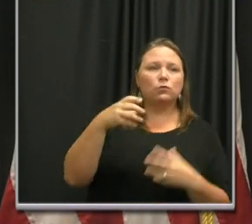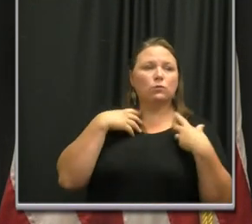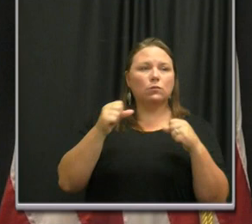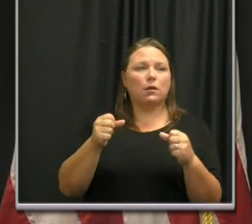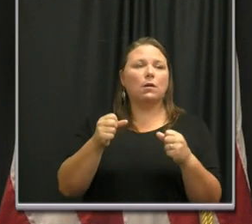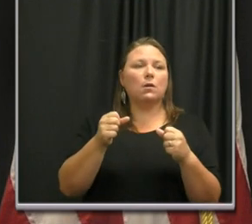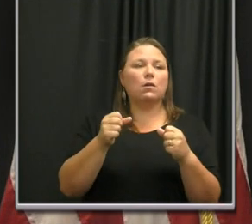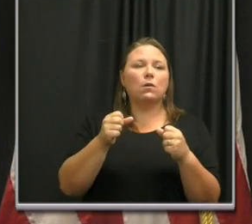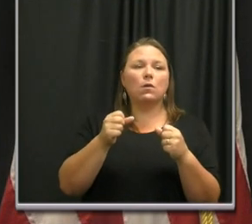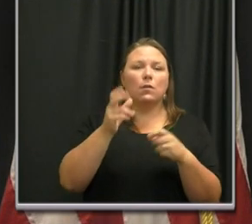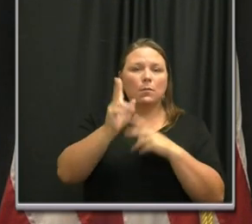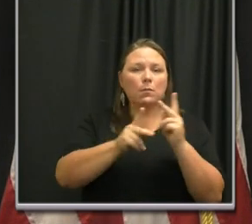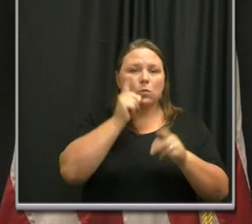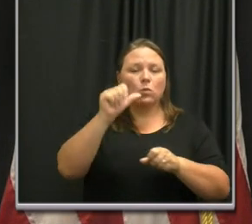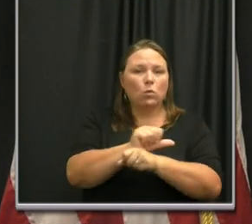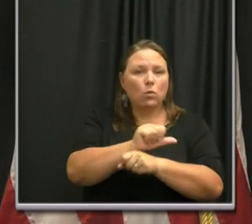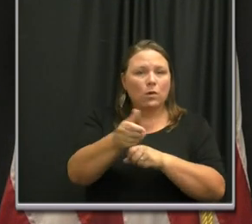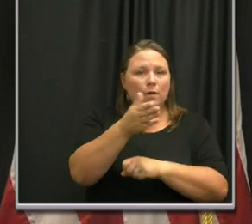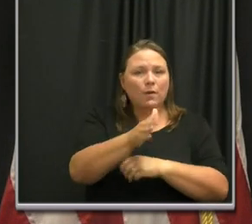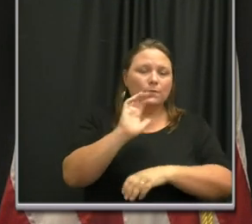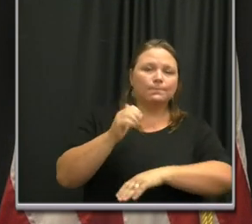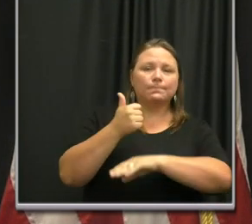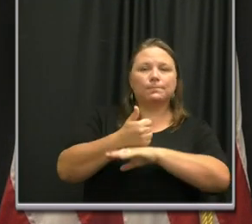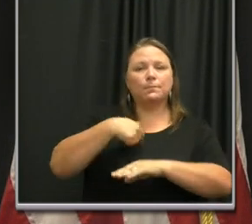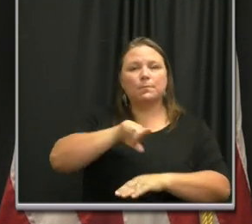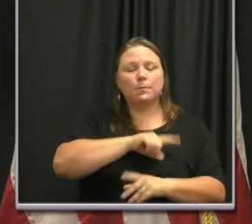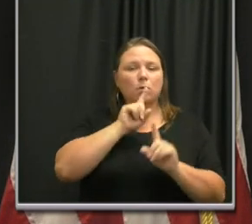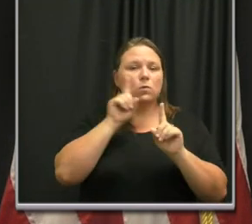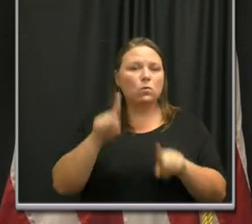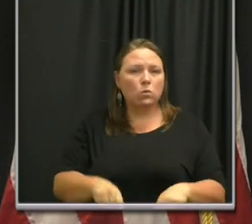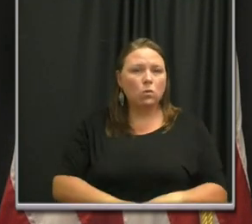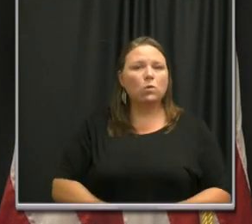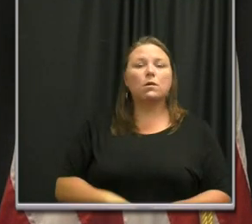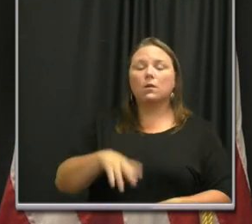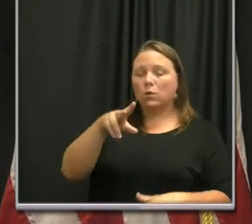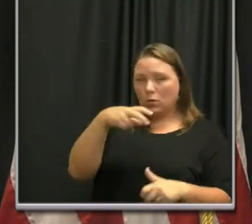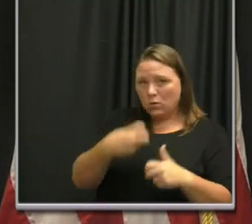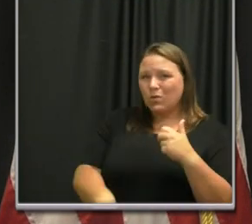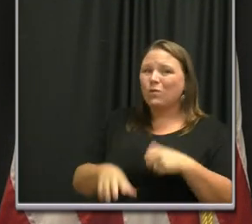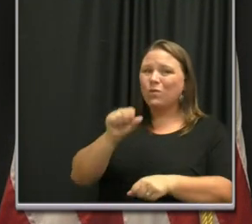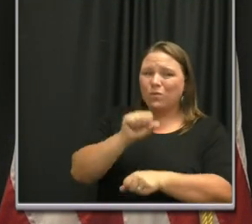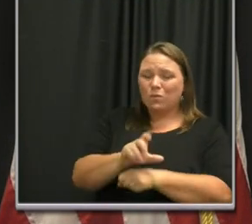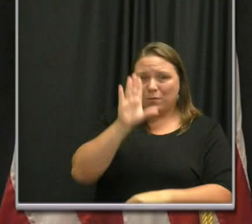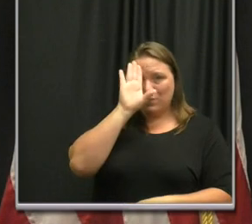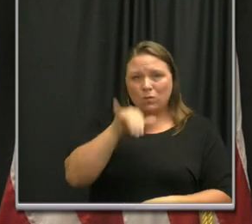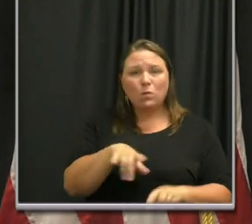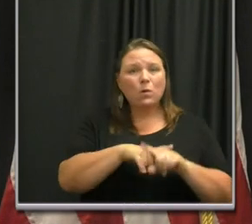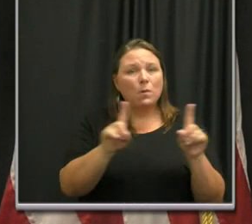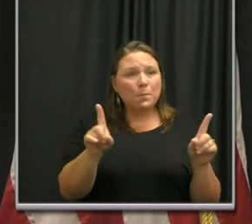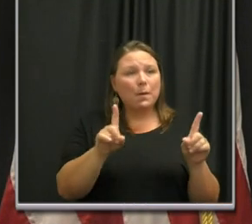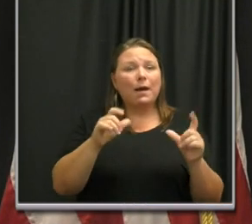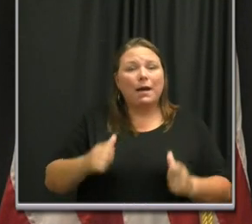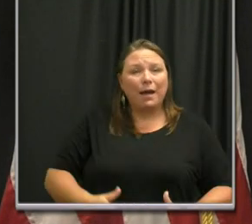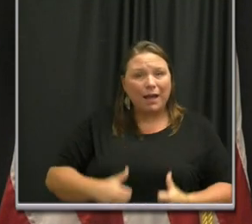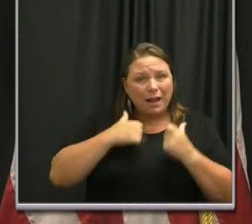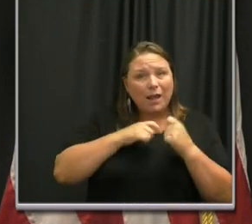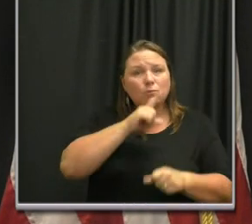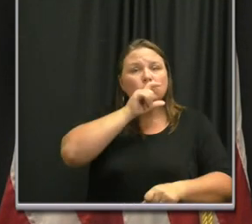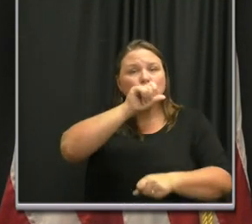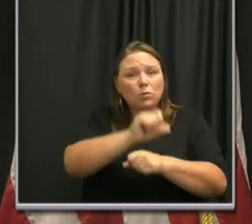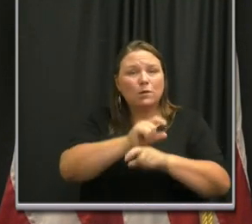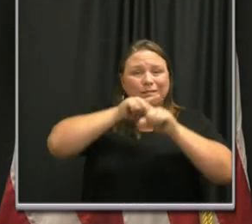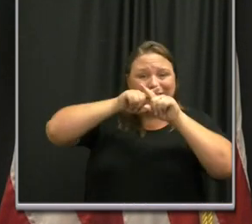dedication to enforcing our public health ordinances. This is hard work, but lives literally